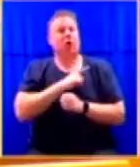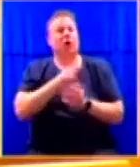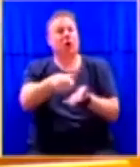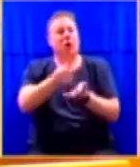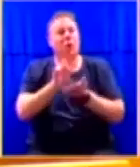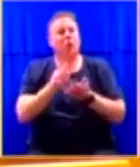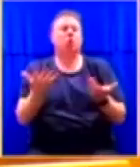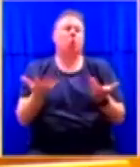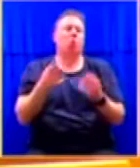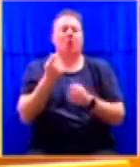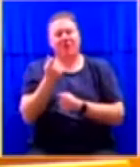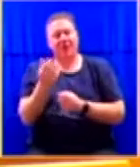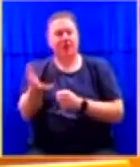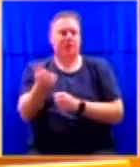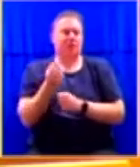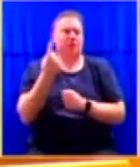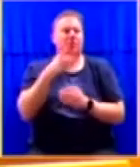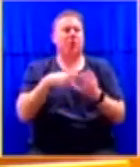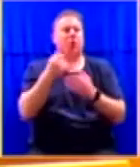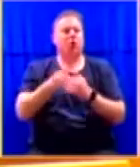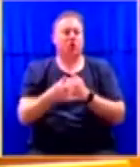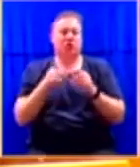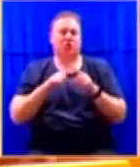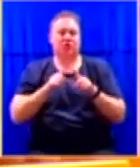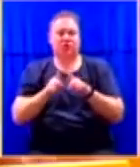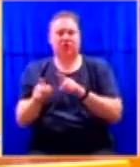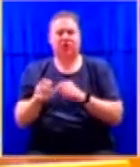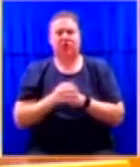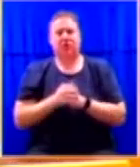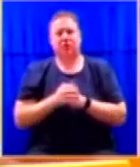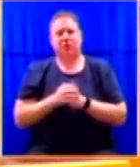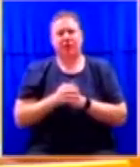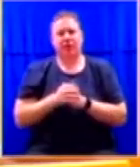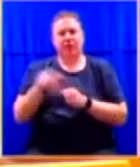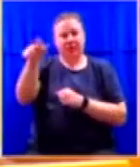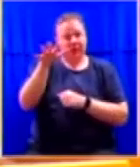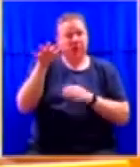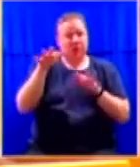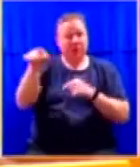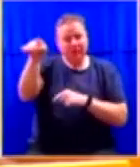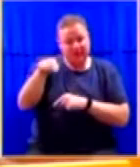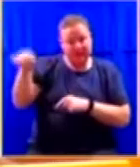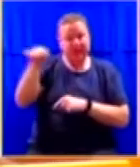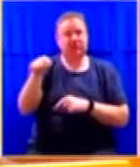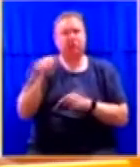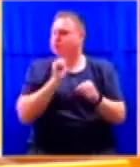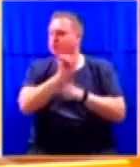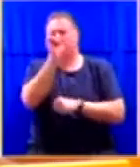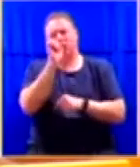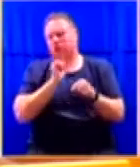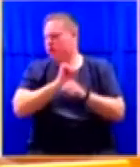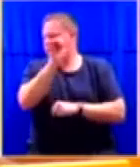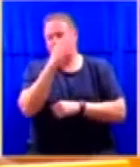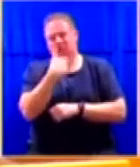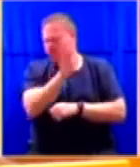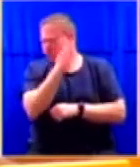we could have acquired for a number of projects, mega projects, they were the ones who rejected and continued